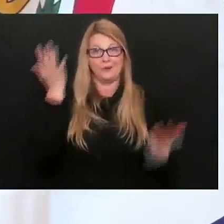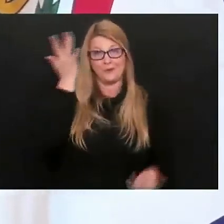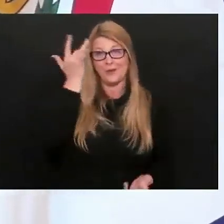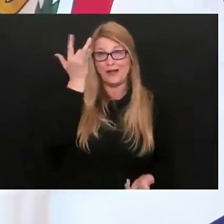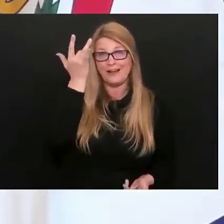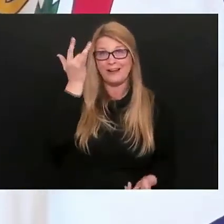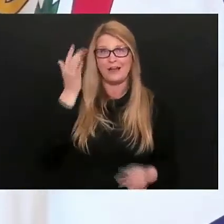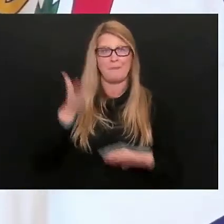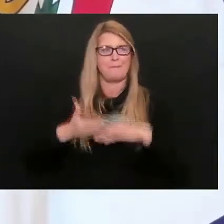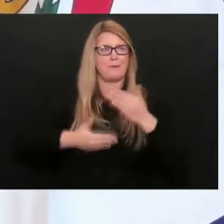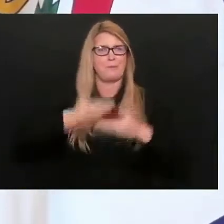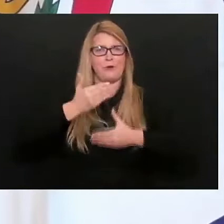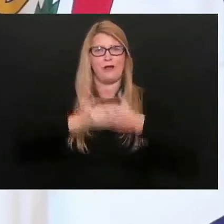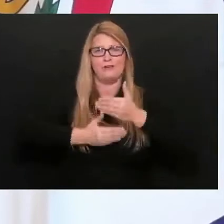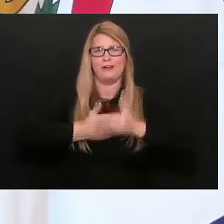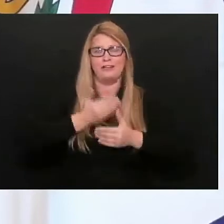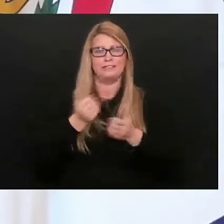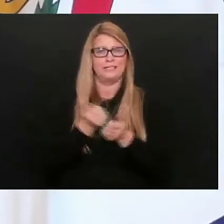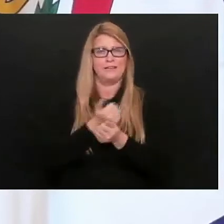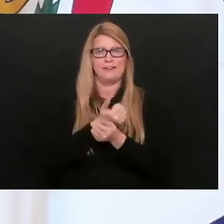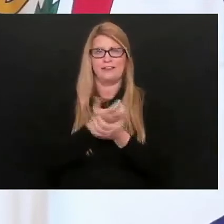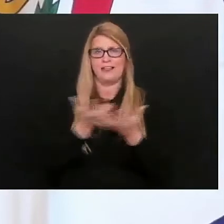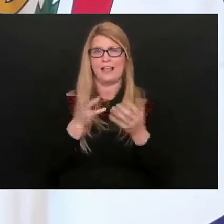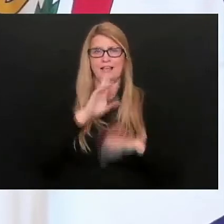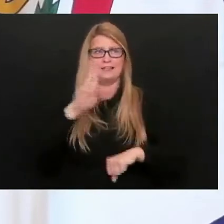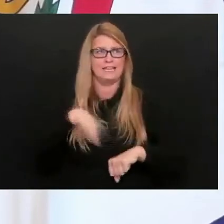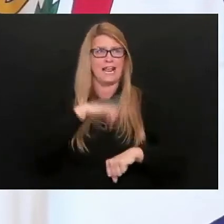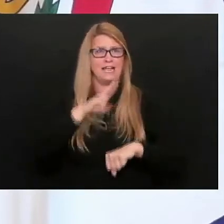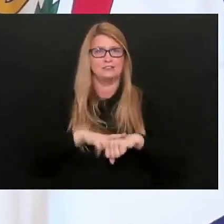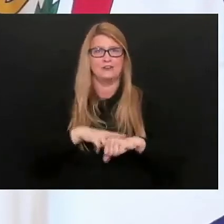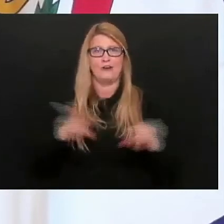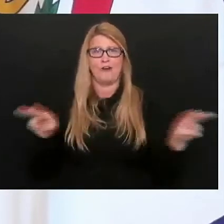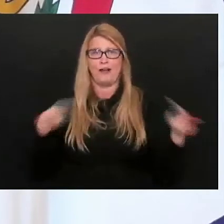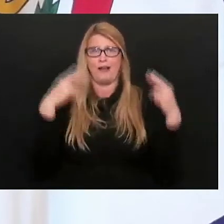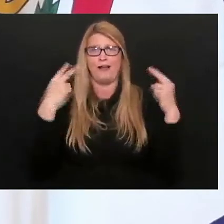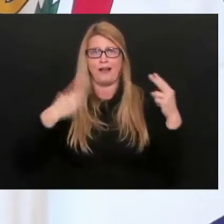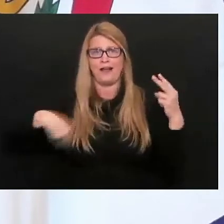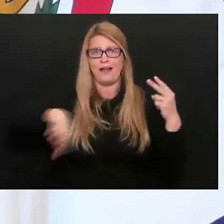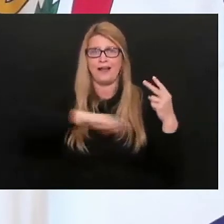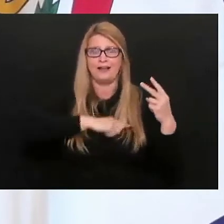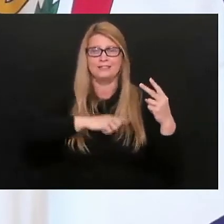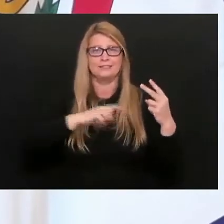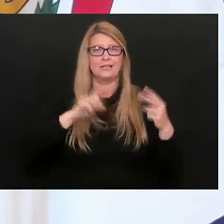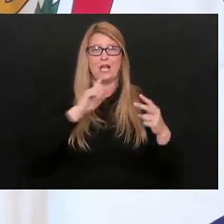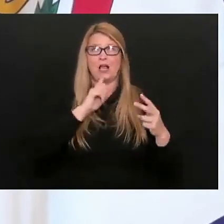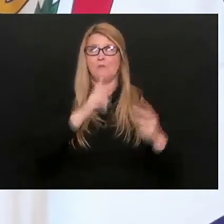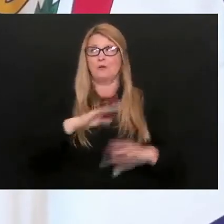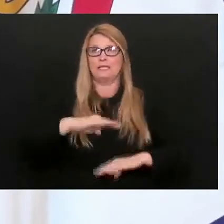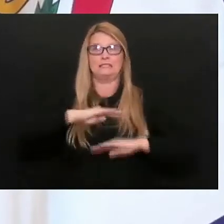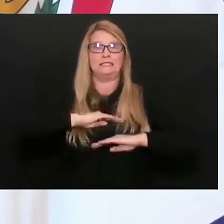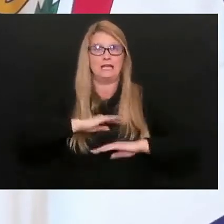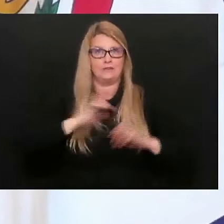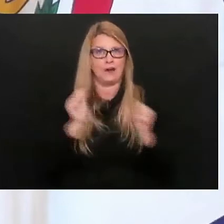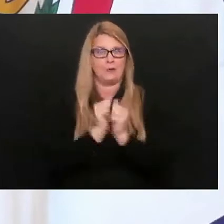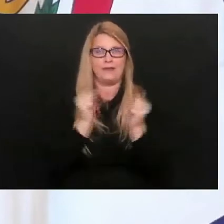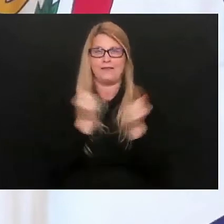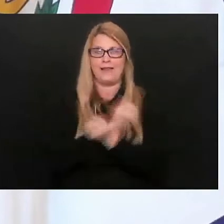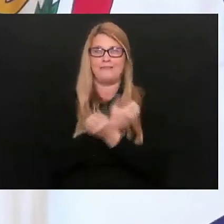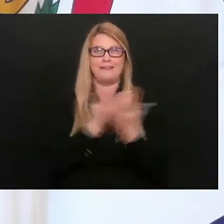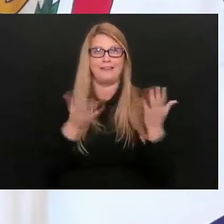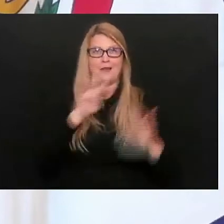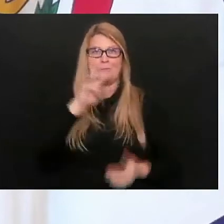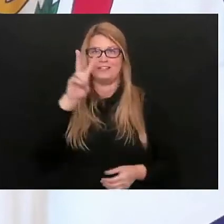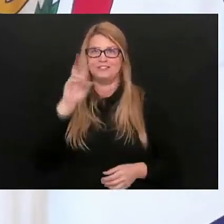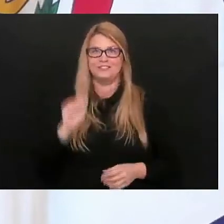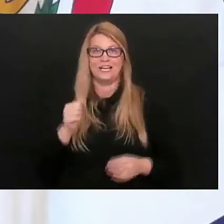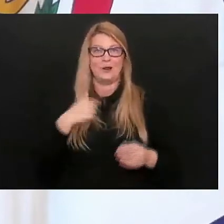that we're making, you know, from on a national scale and absolutely elated how we're doing in West Virginia. You know, we've been through that